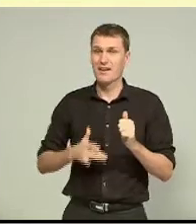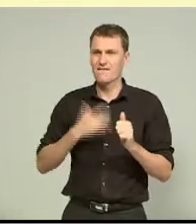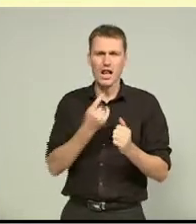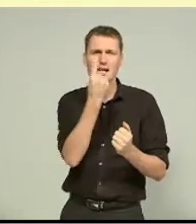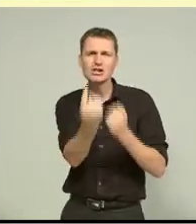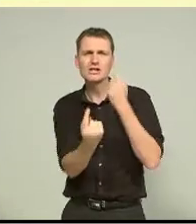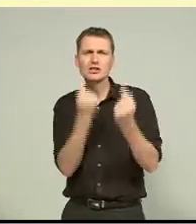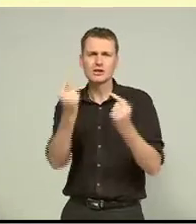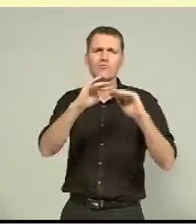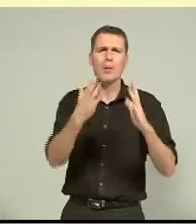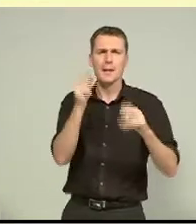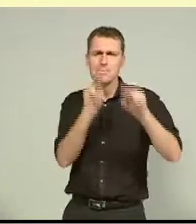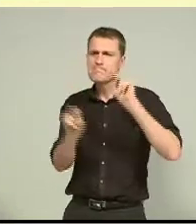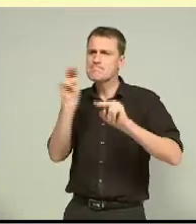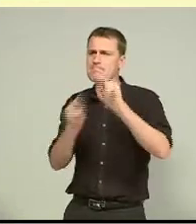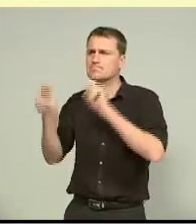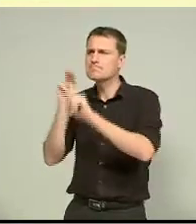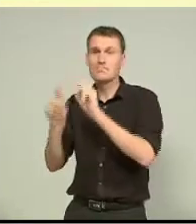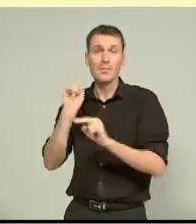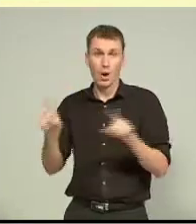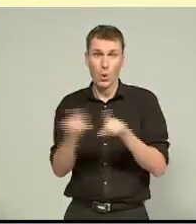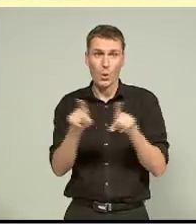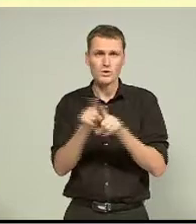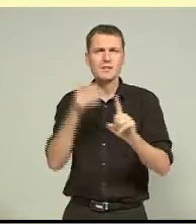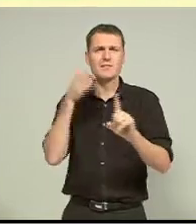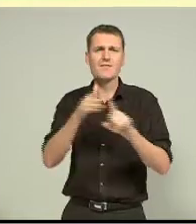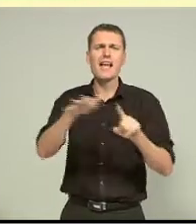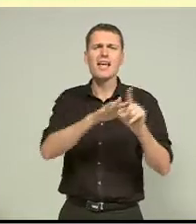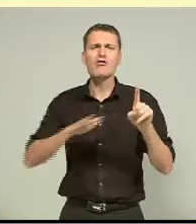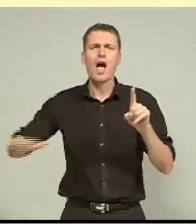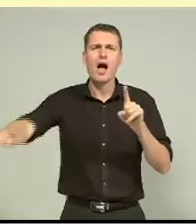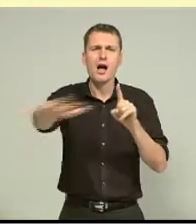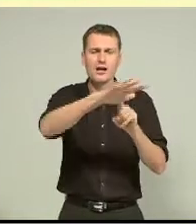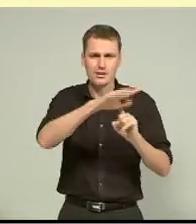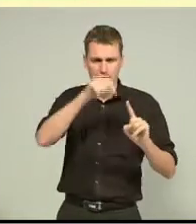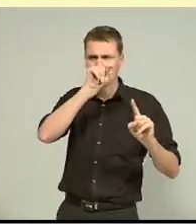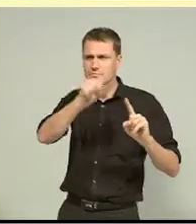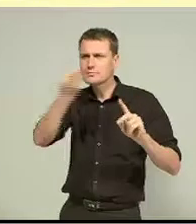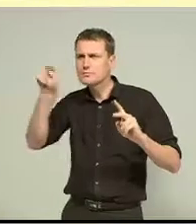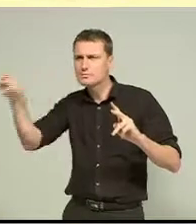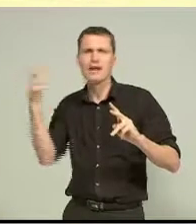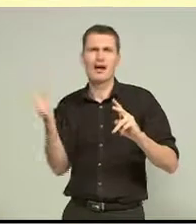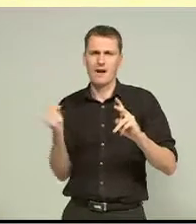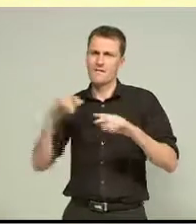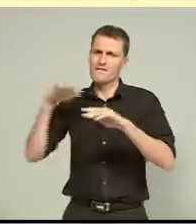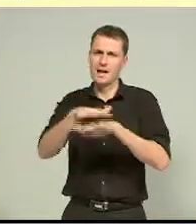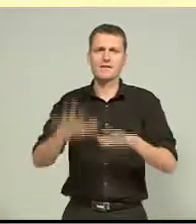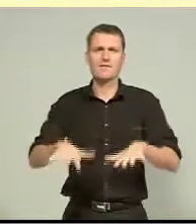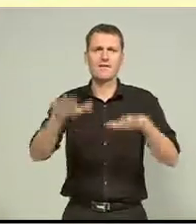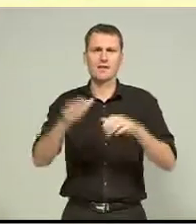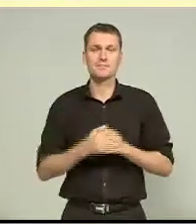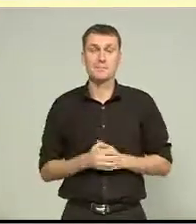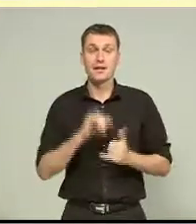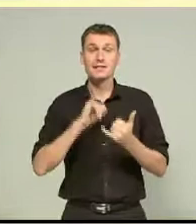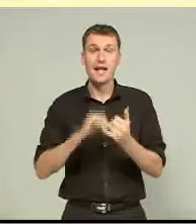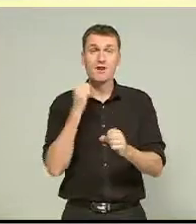property thing but there's also particular areas of our towns which have been affected. Steve Graham's been on call